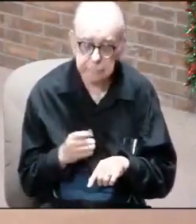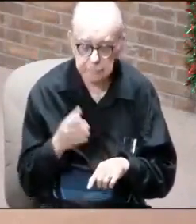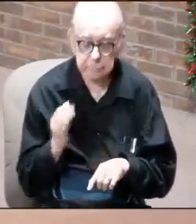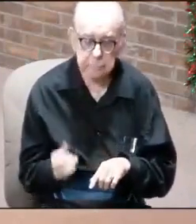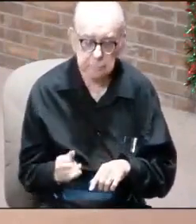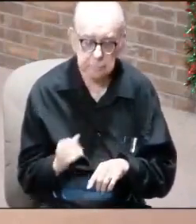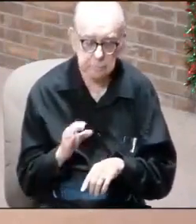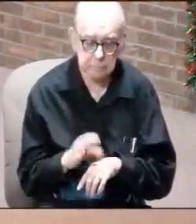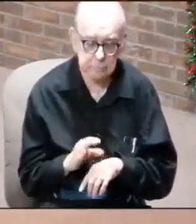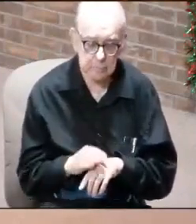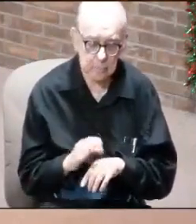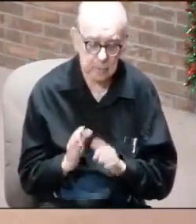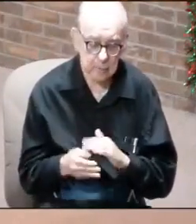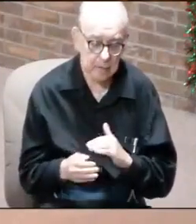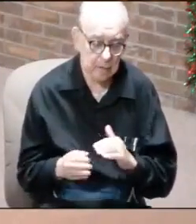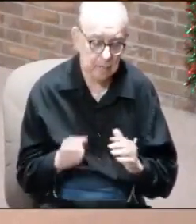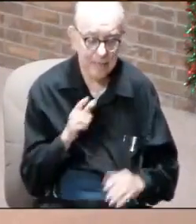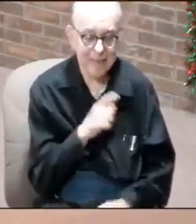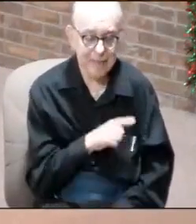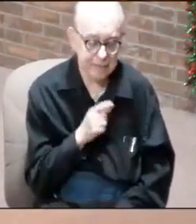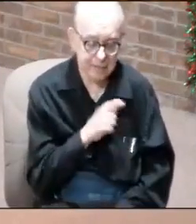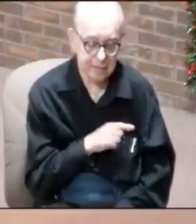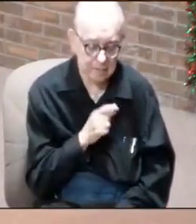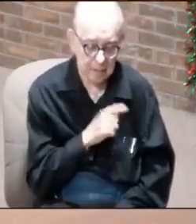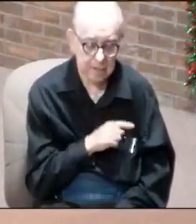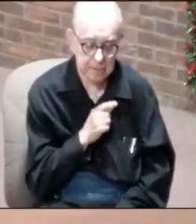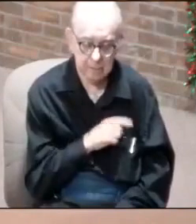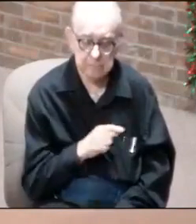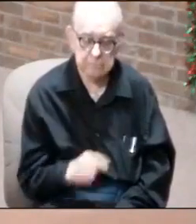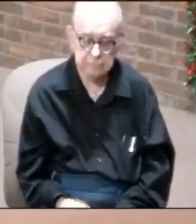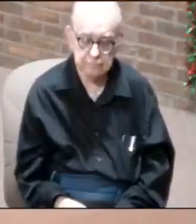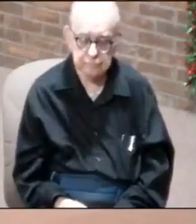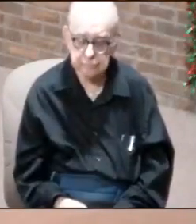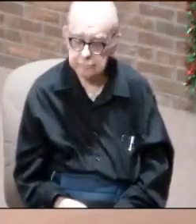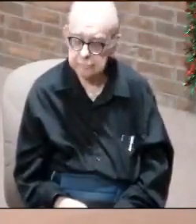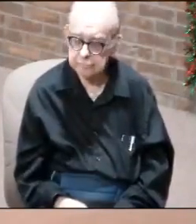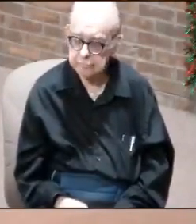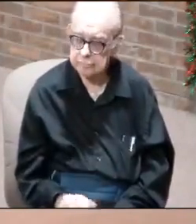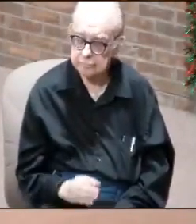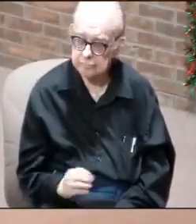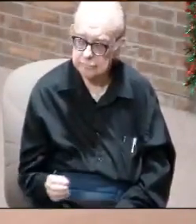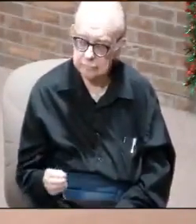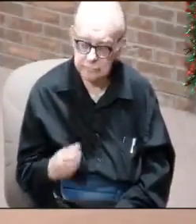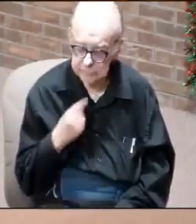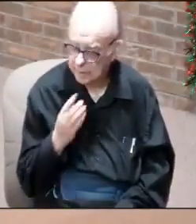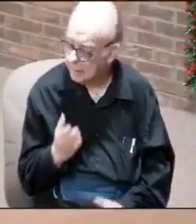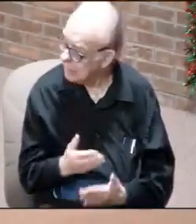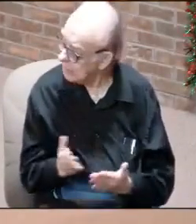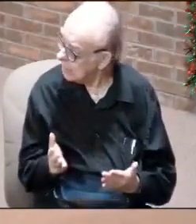because the church became lax and lazy. the